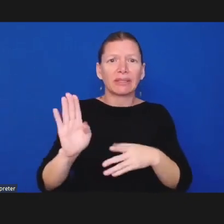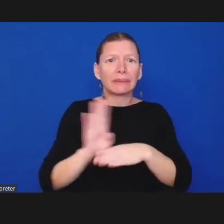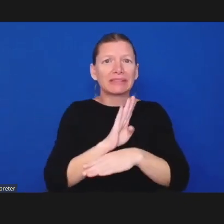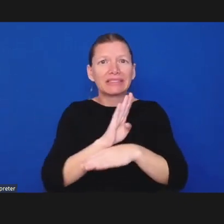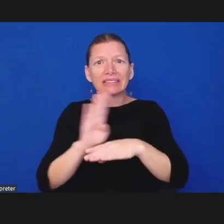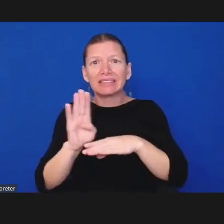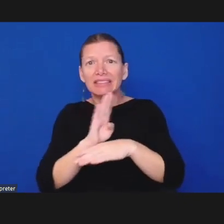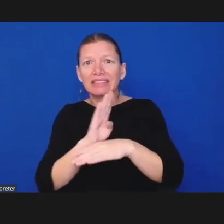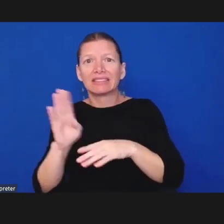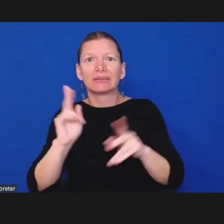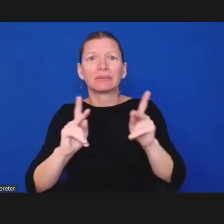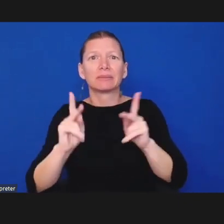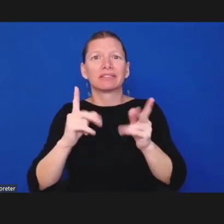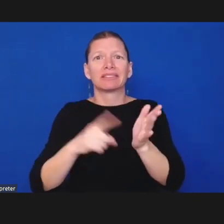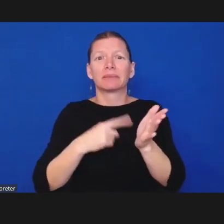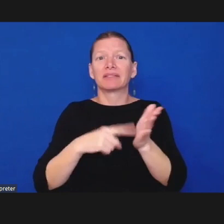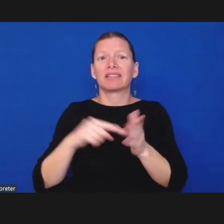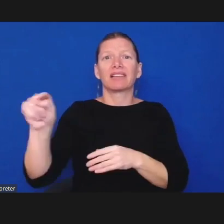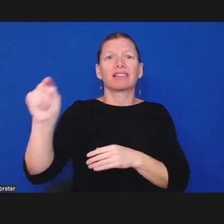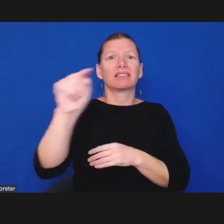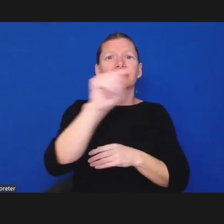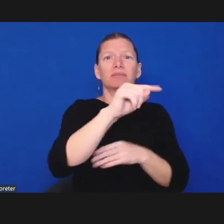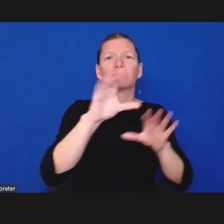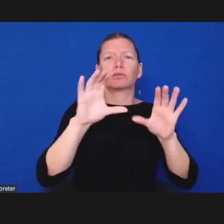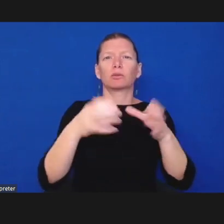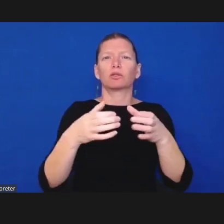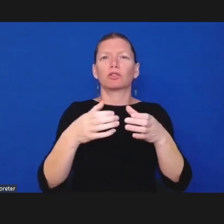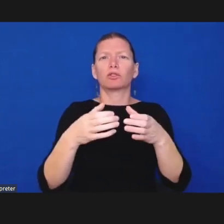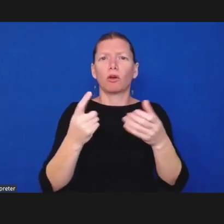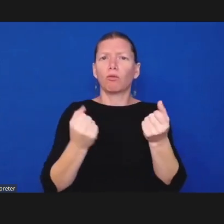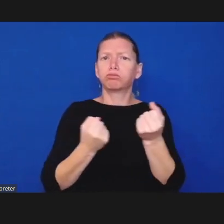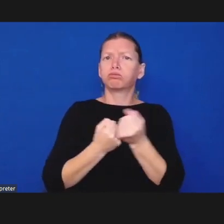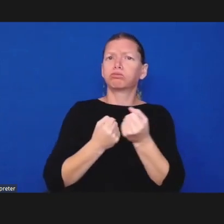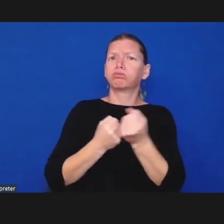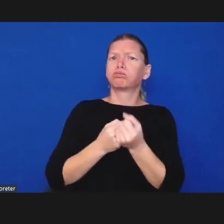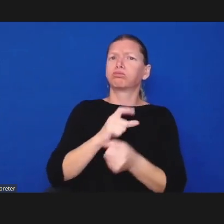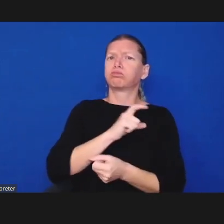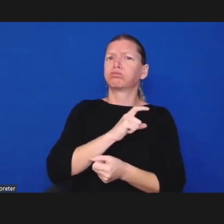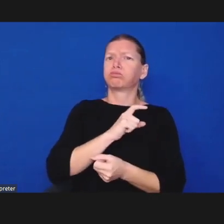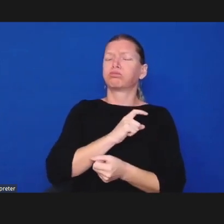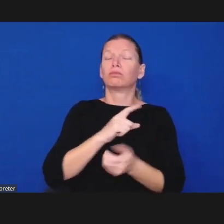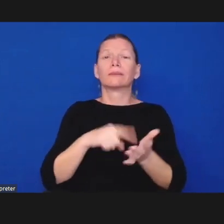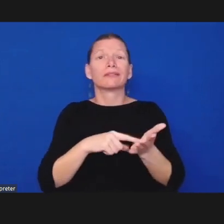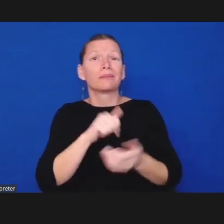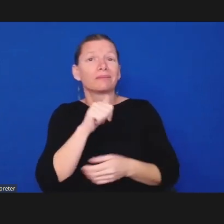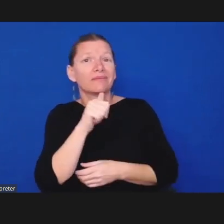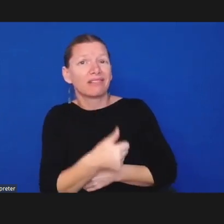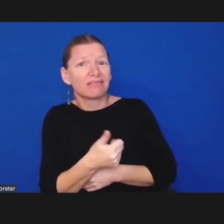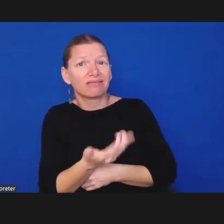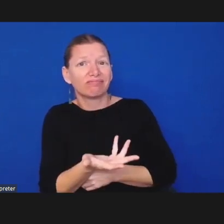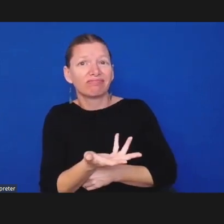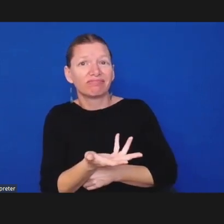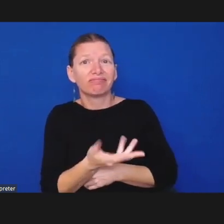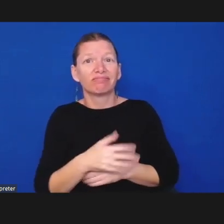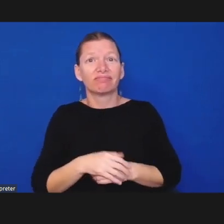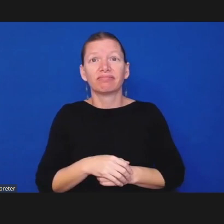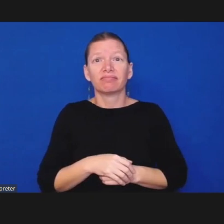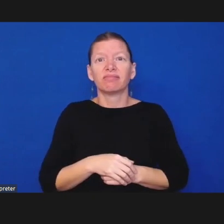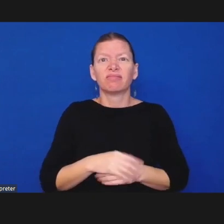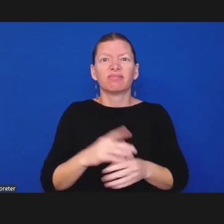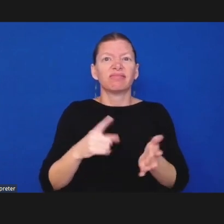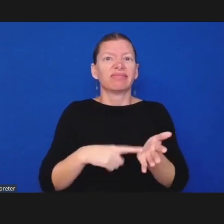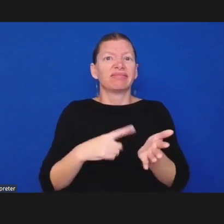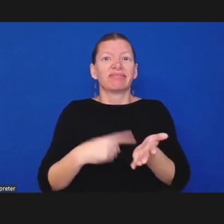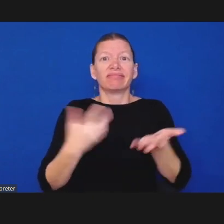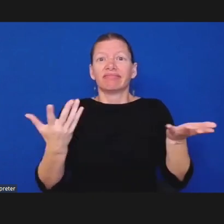um and they can be all sorts of things it can be needs for enforcement it can be safety it can be interactions with officers